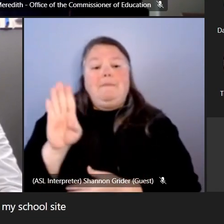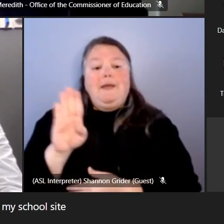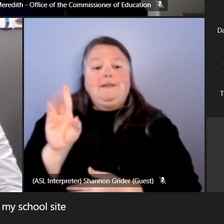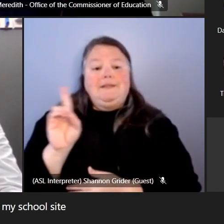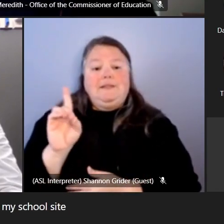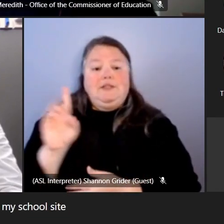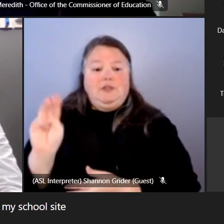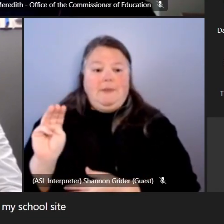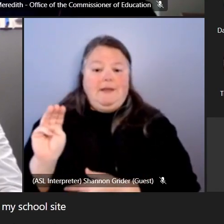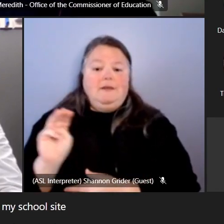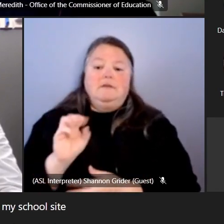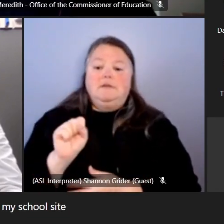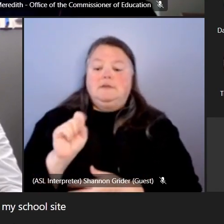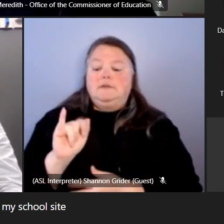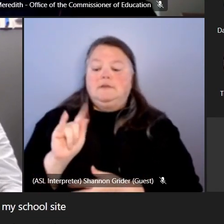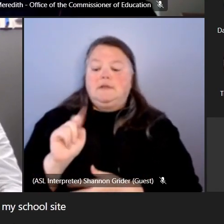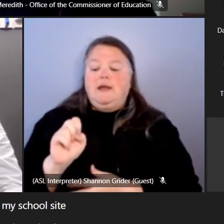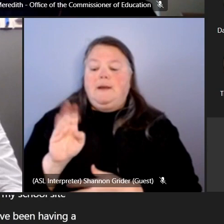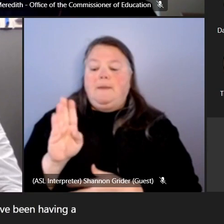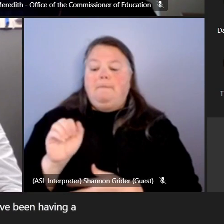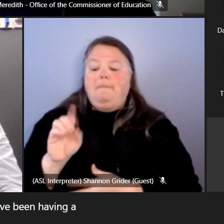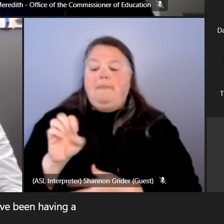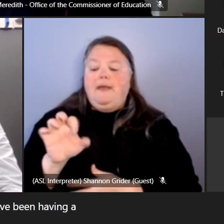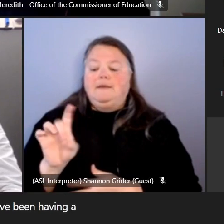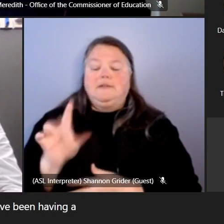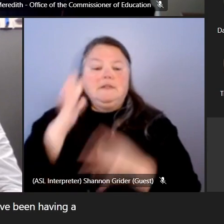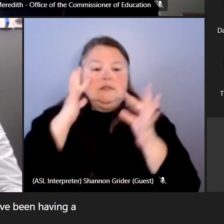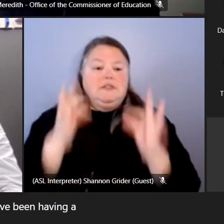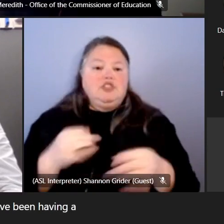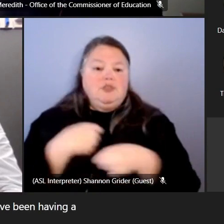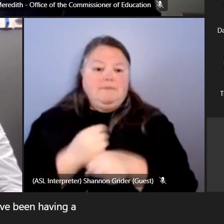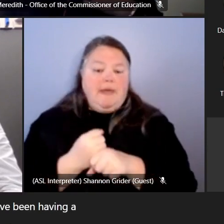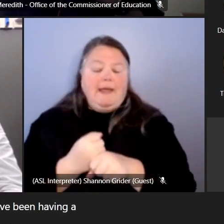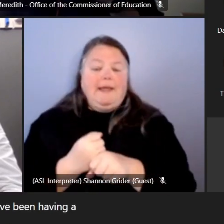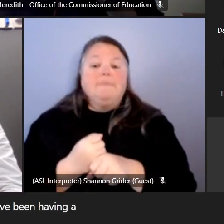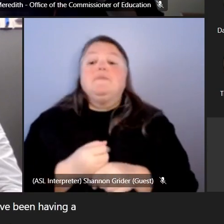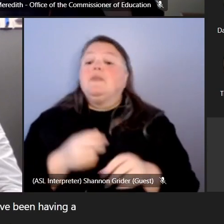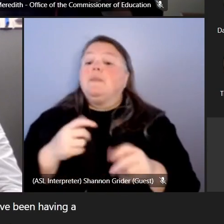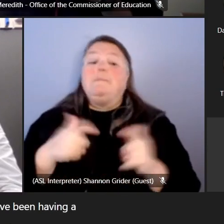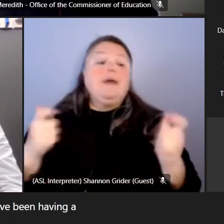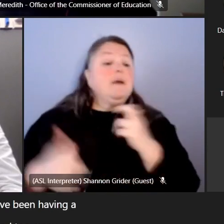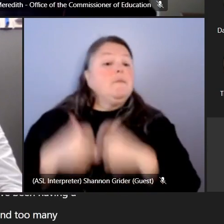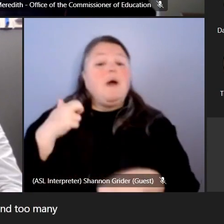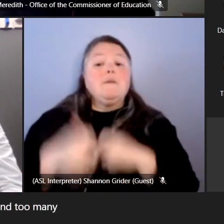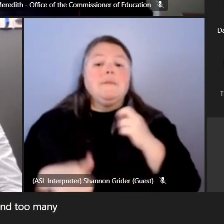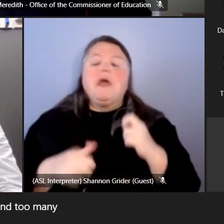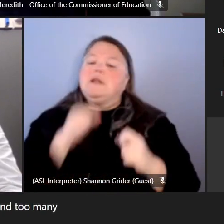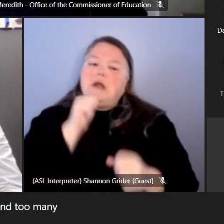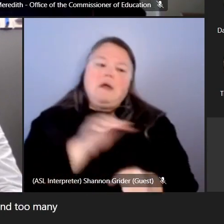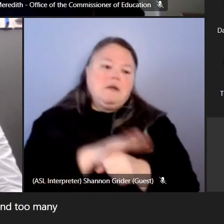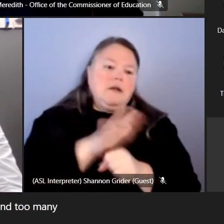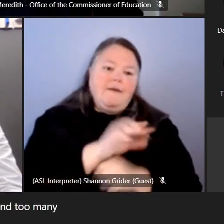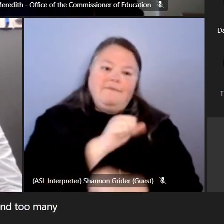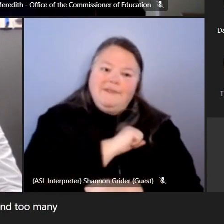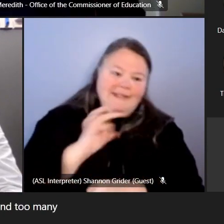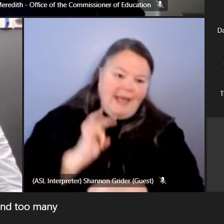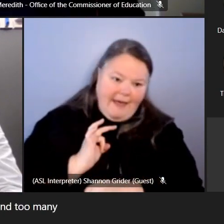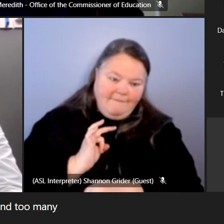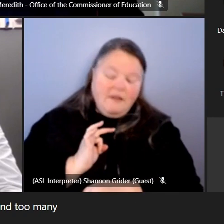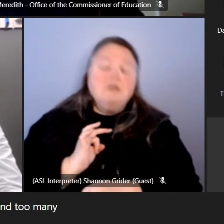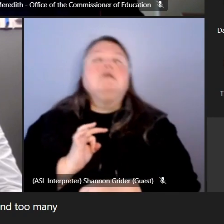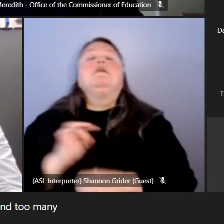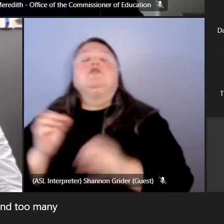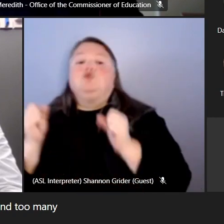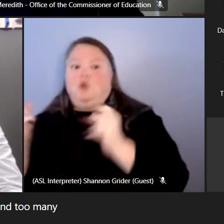and so we've been having a huge difficulty with not enough staffing and too many students i think we're at like a hundred and eight percent